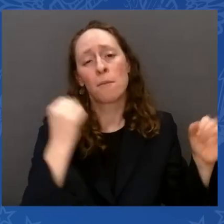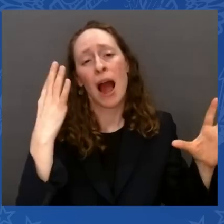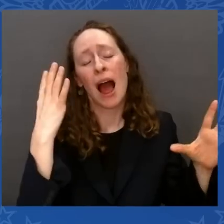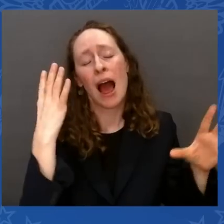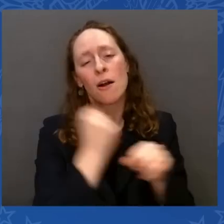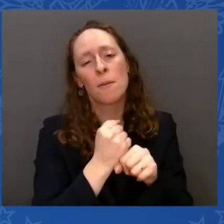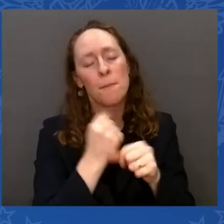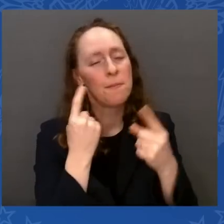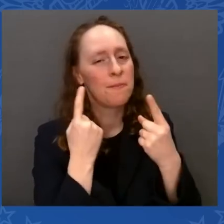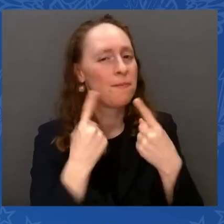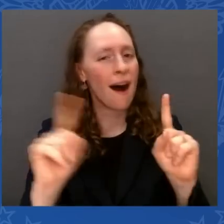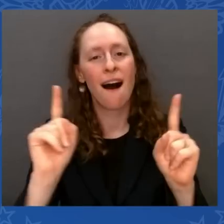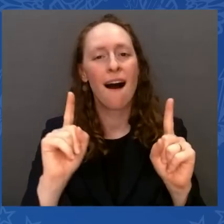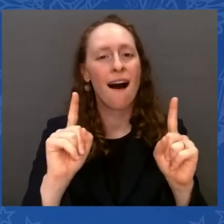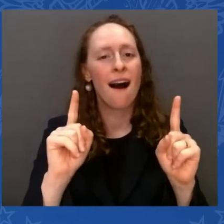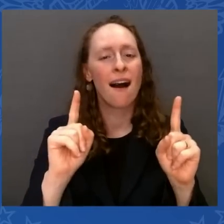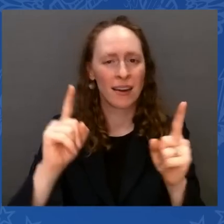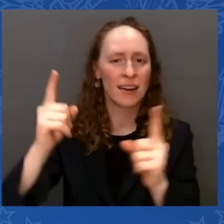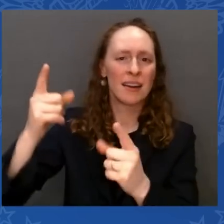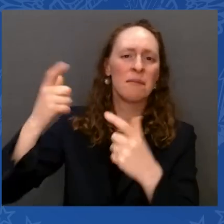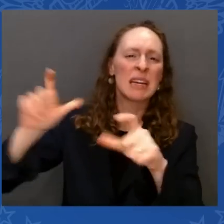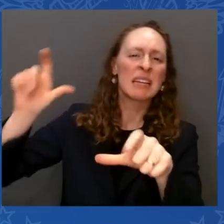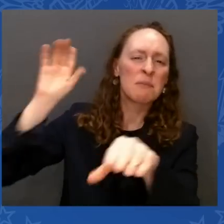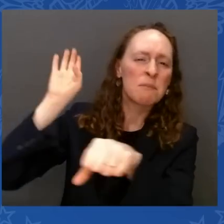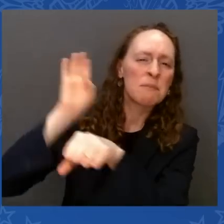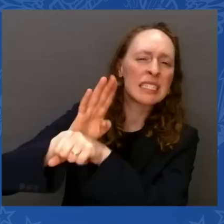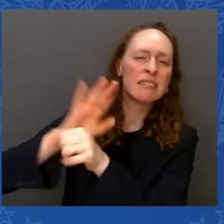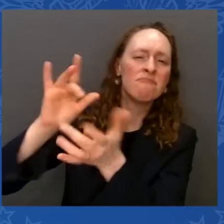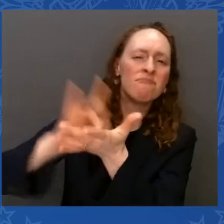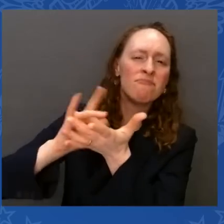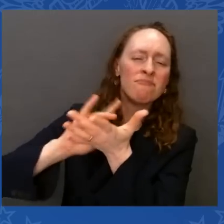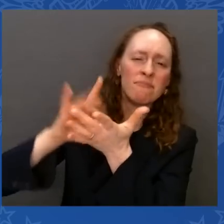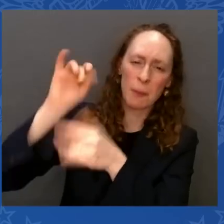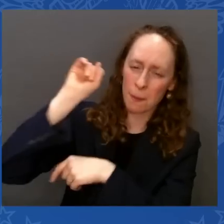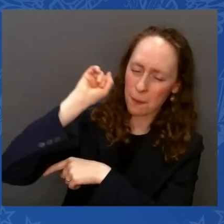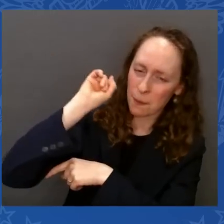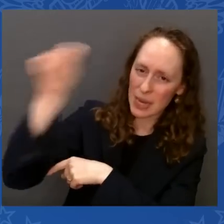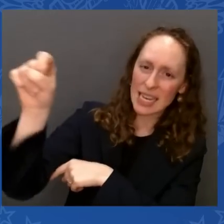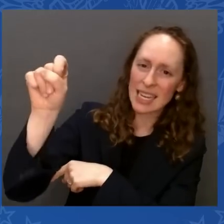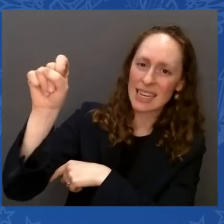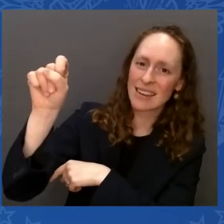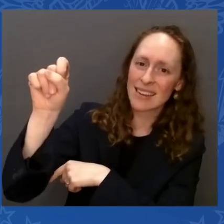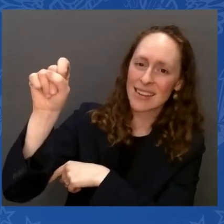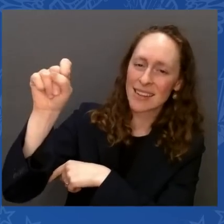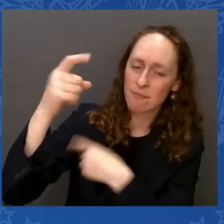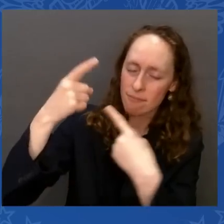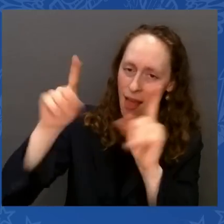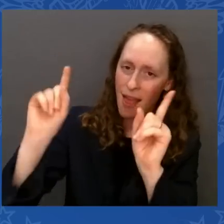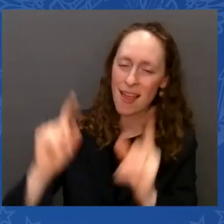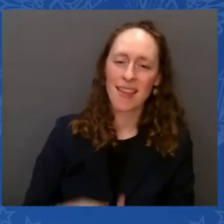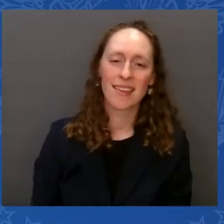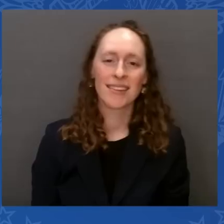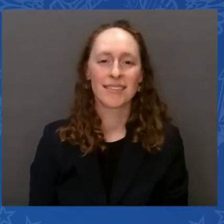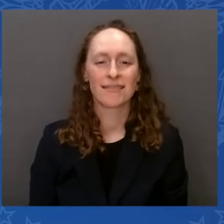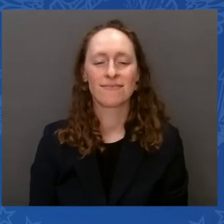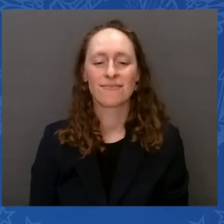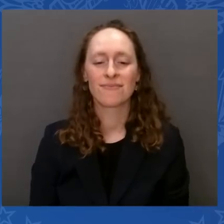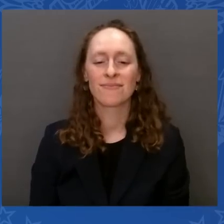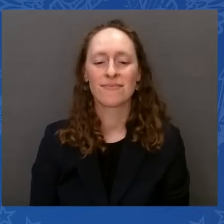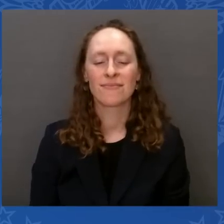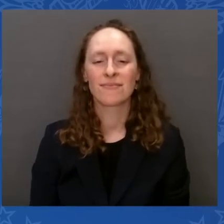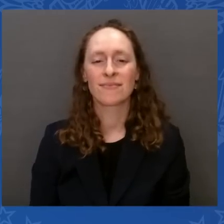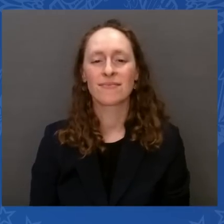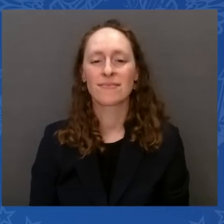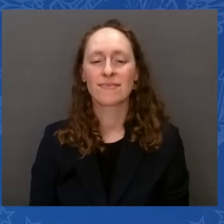together. We stuck together. You know, and by the way, this had a byproduct — you know, my I